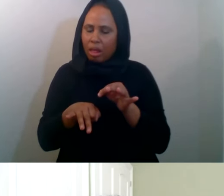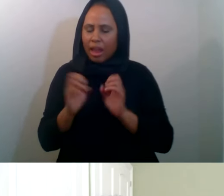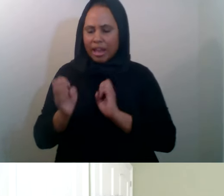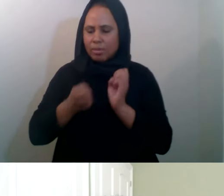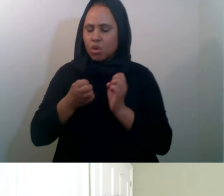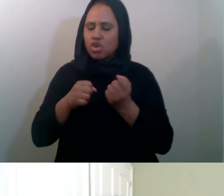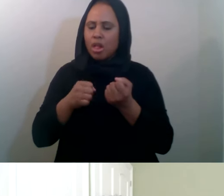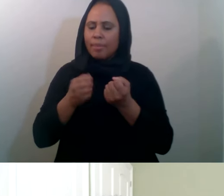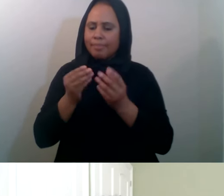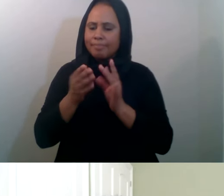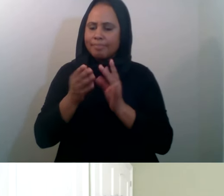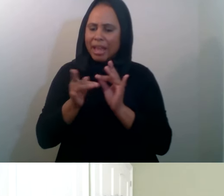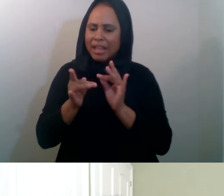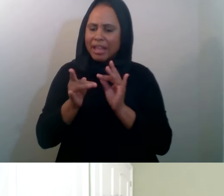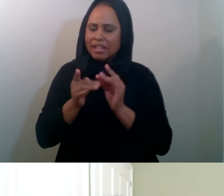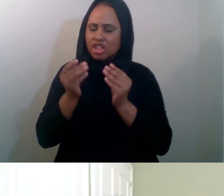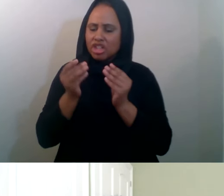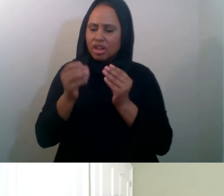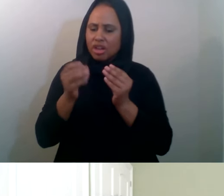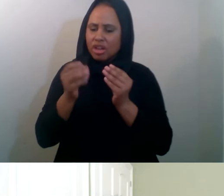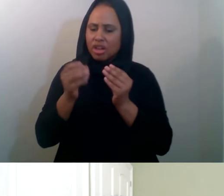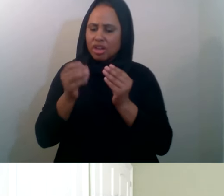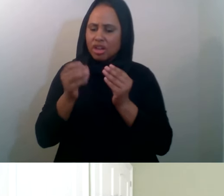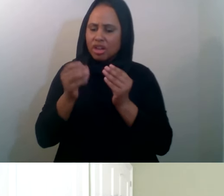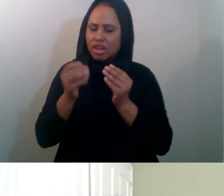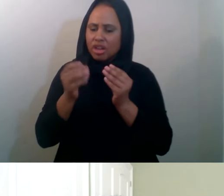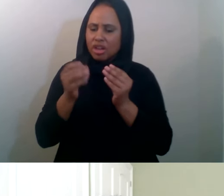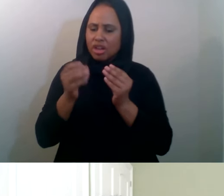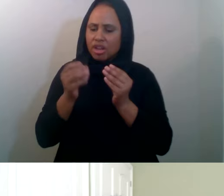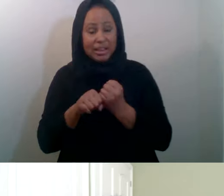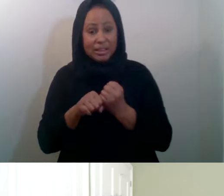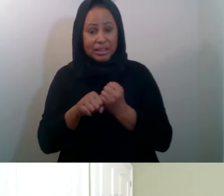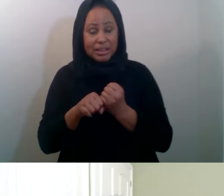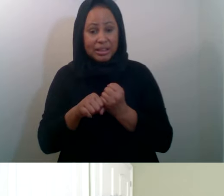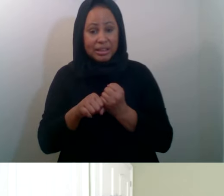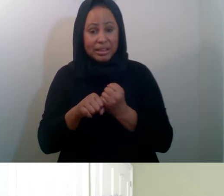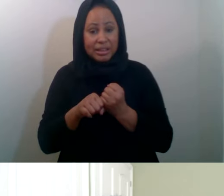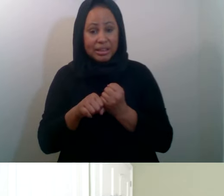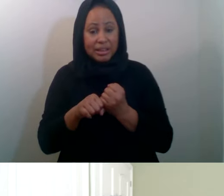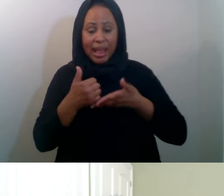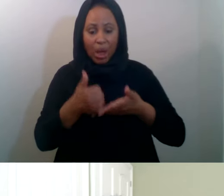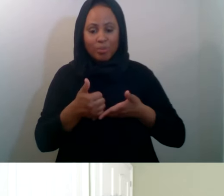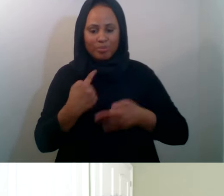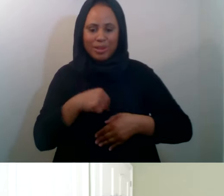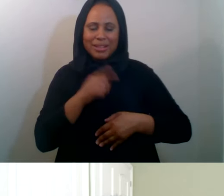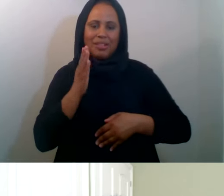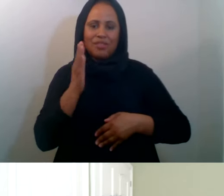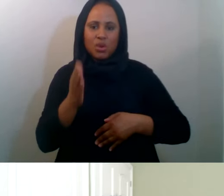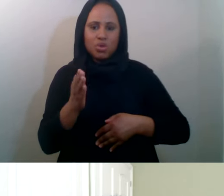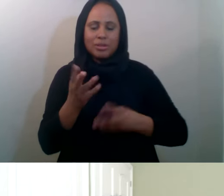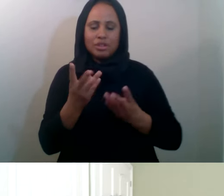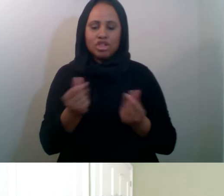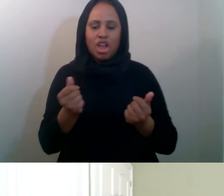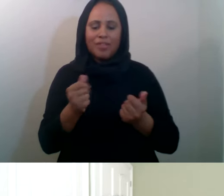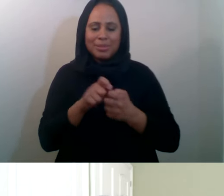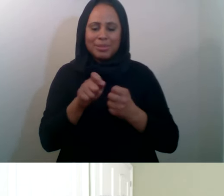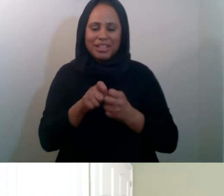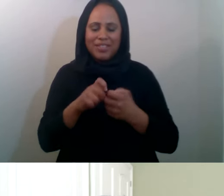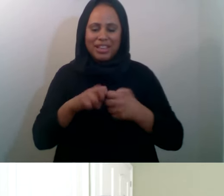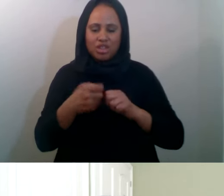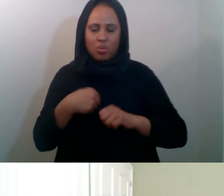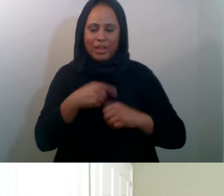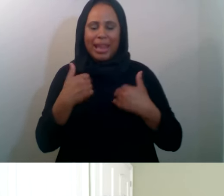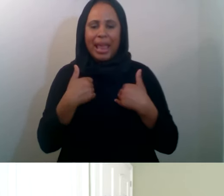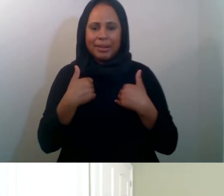support because of that campaign, it led to so many other connections down the line that helped us solve a specific issue and a problem we had. And it was,